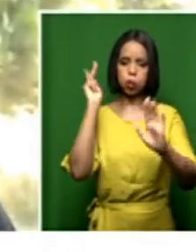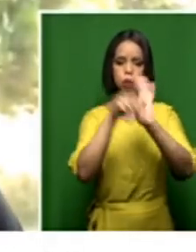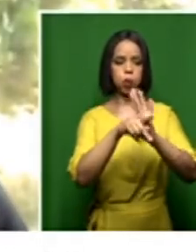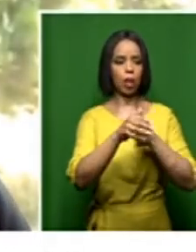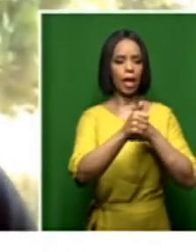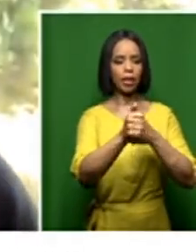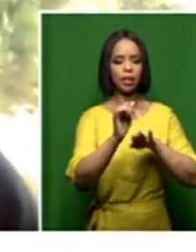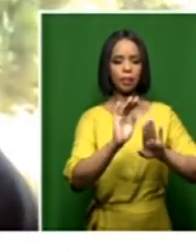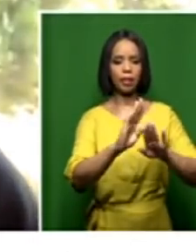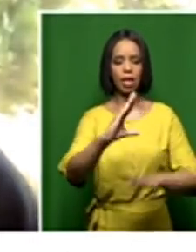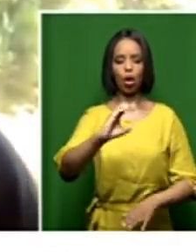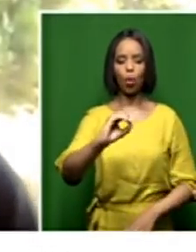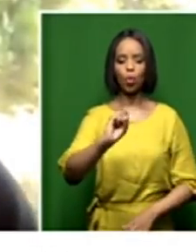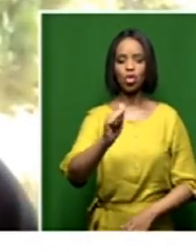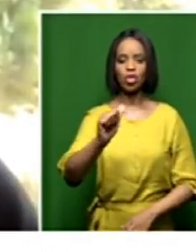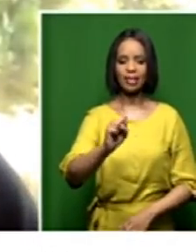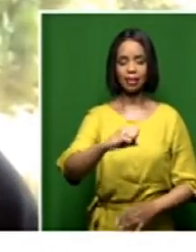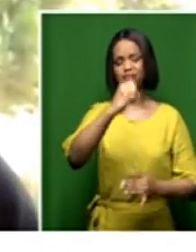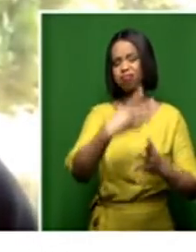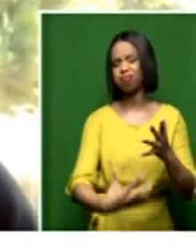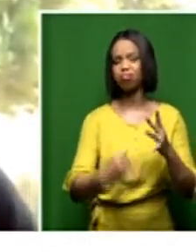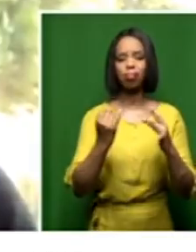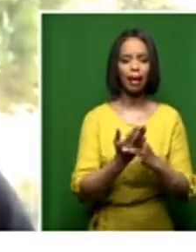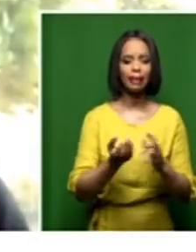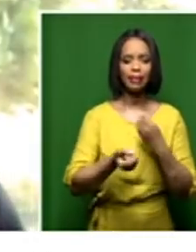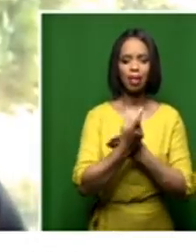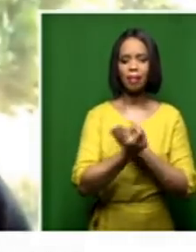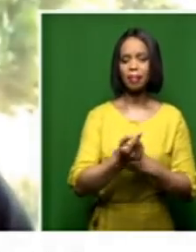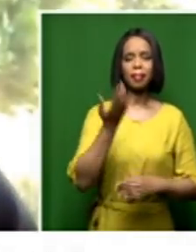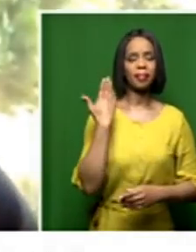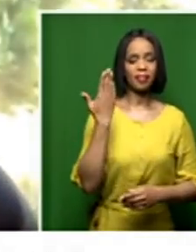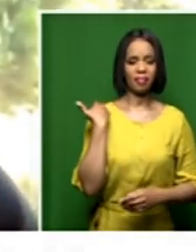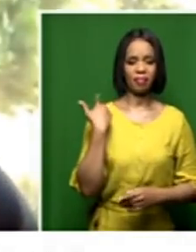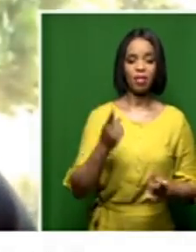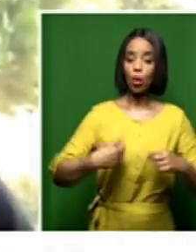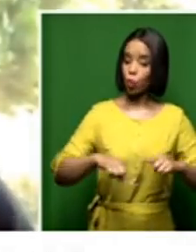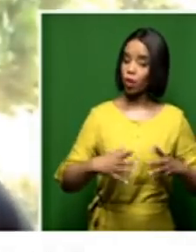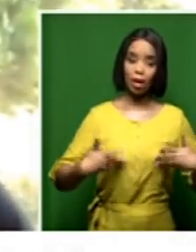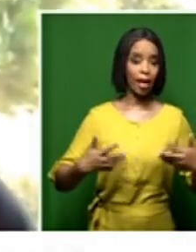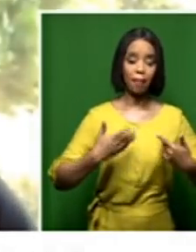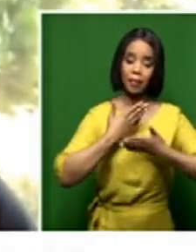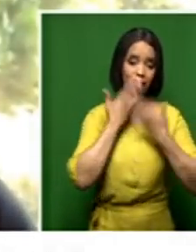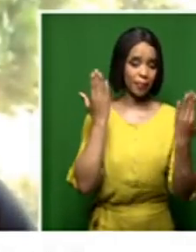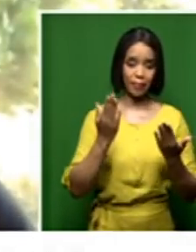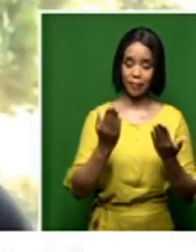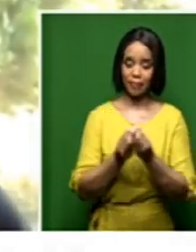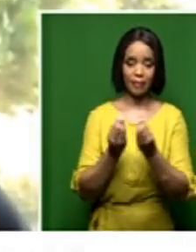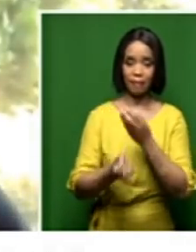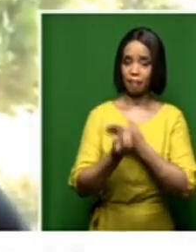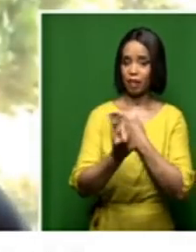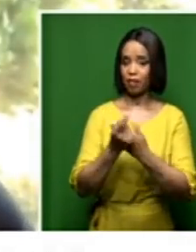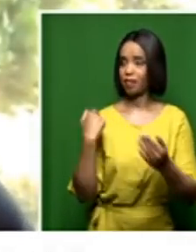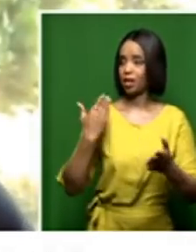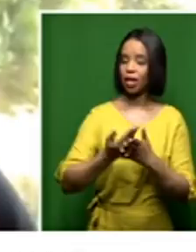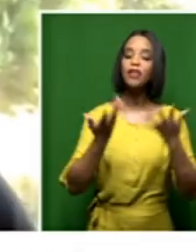others. So we are not happy. It's an indictment. And we expressed our feelings